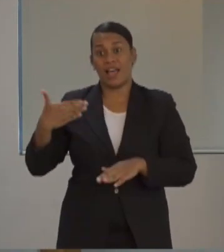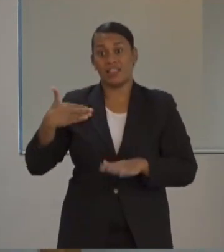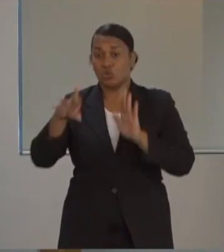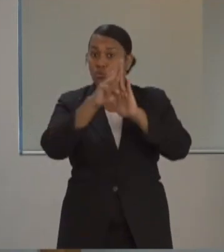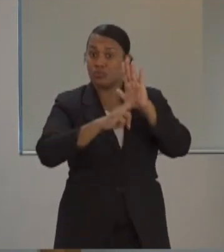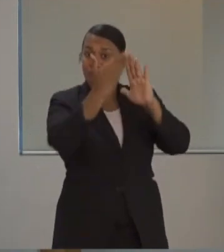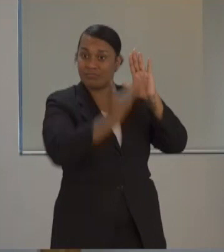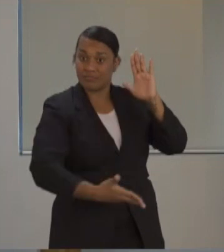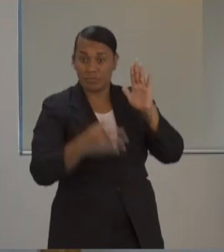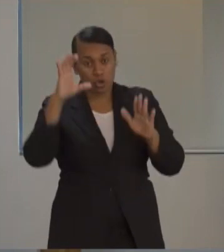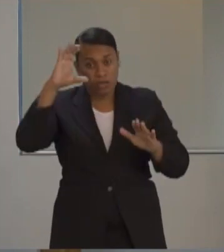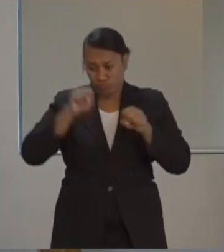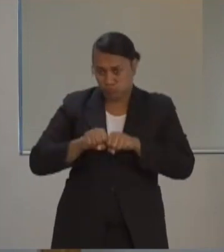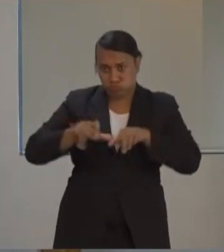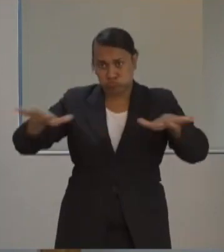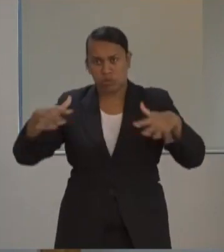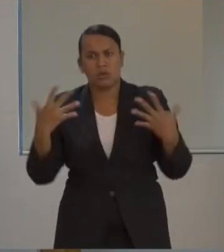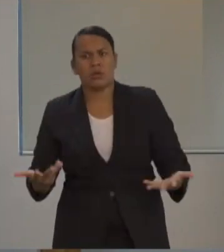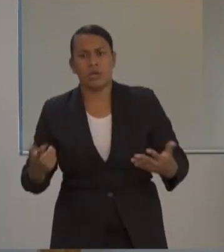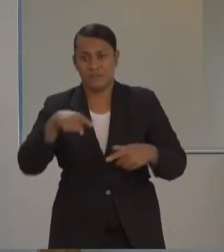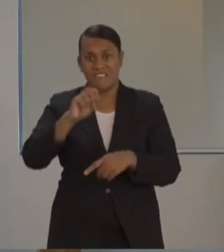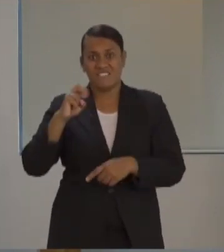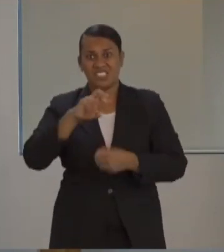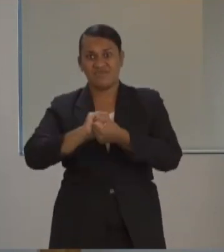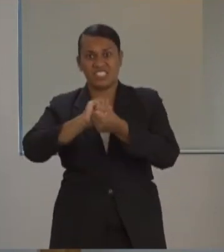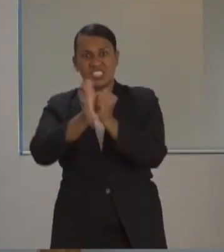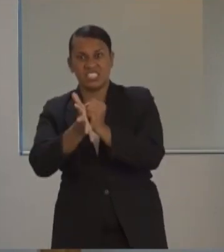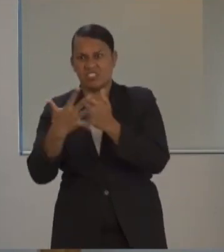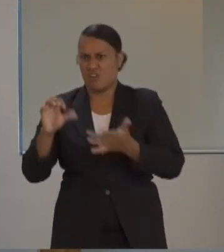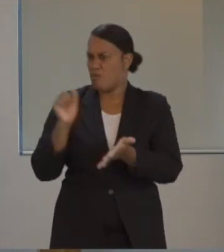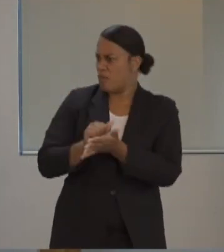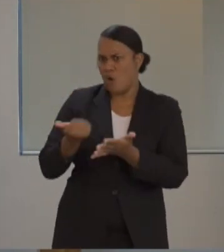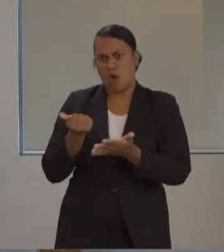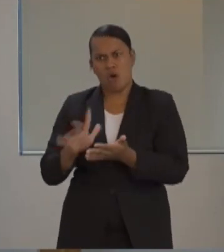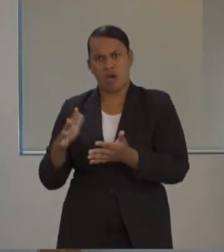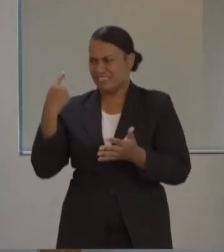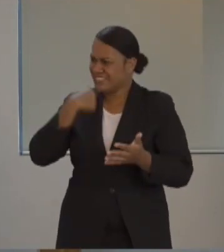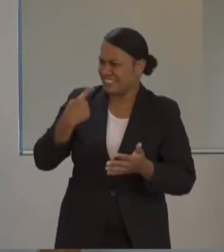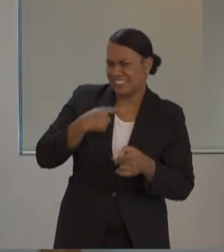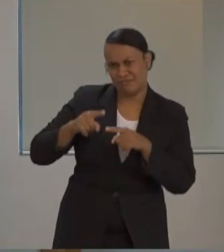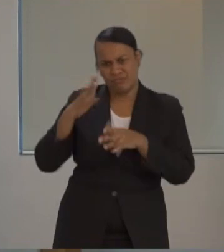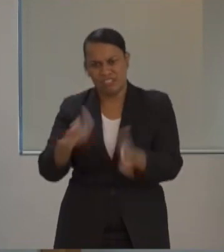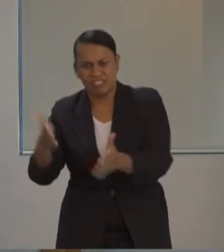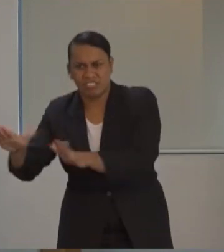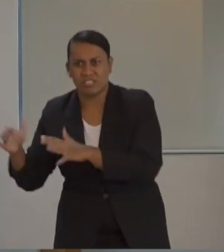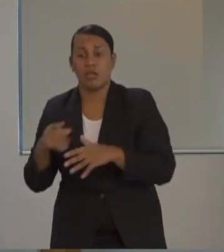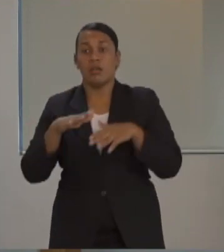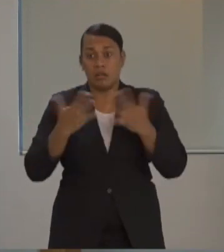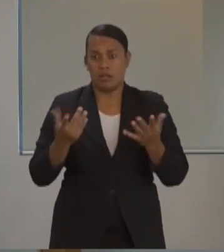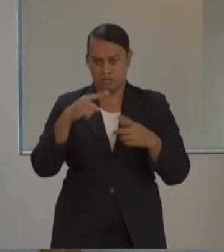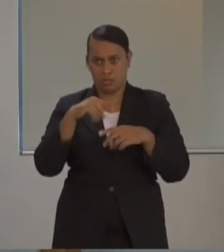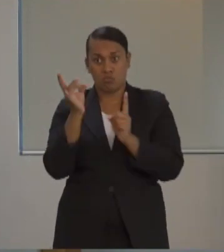This virus is deadliest in already ill patients. That's why it's vital we keep